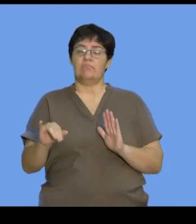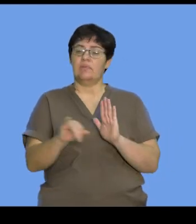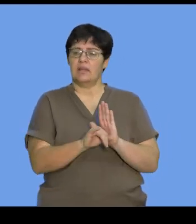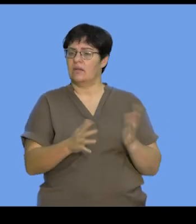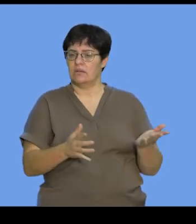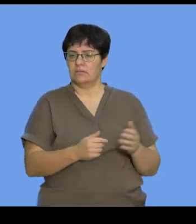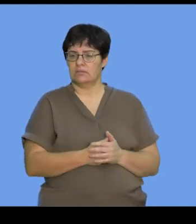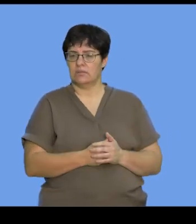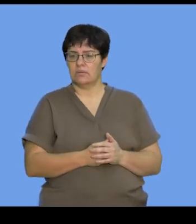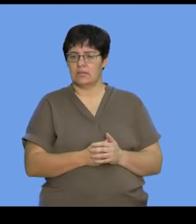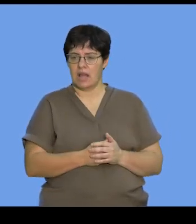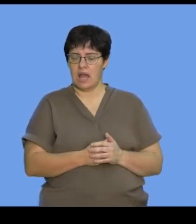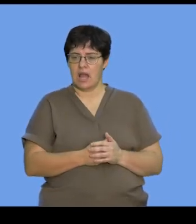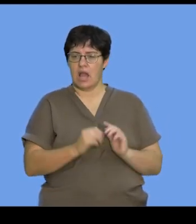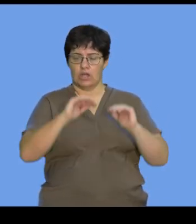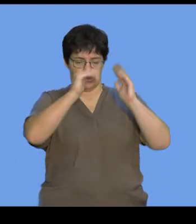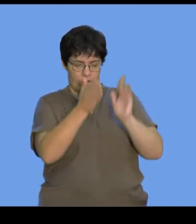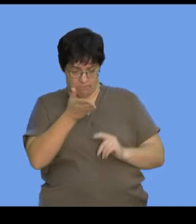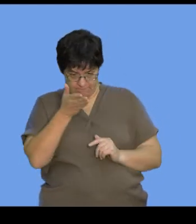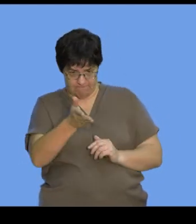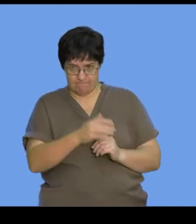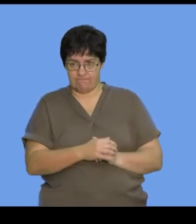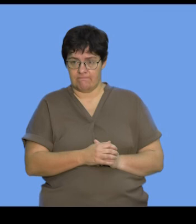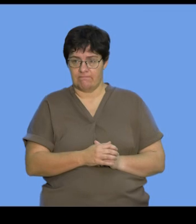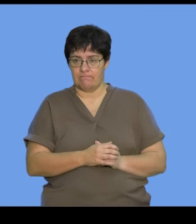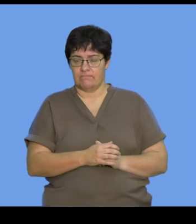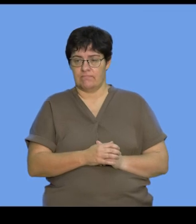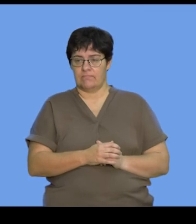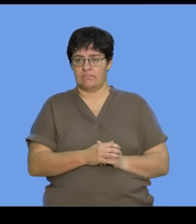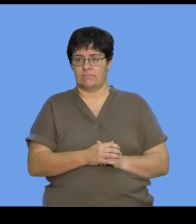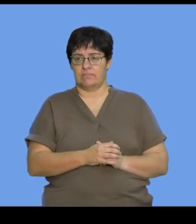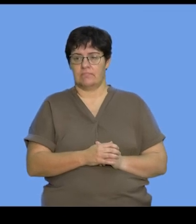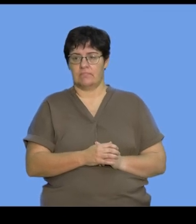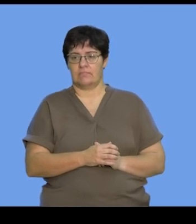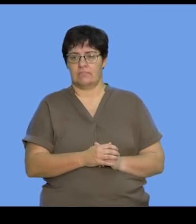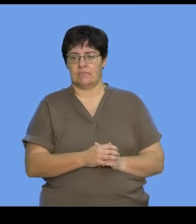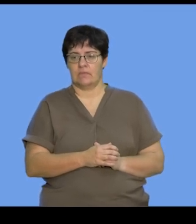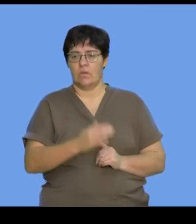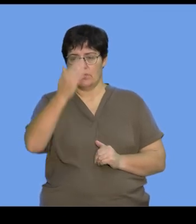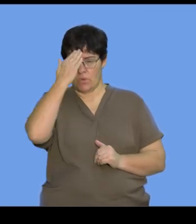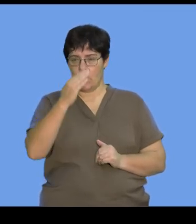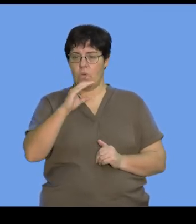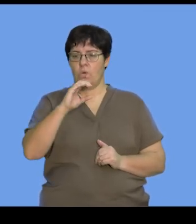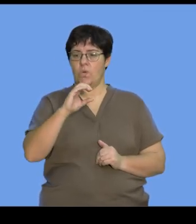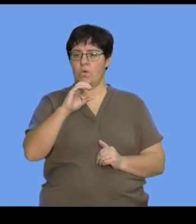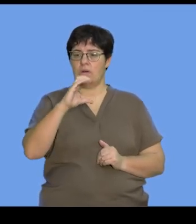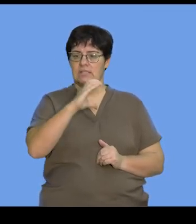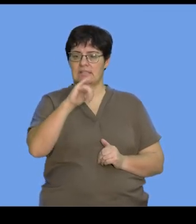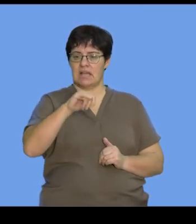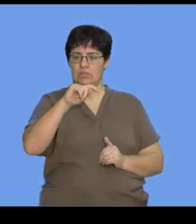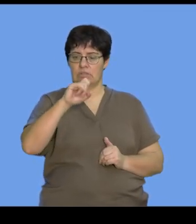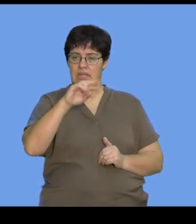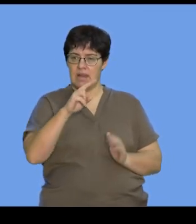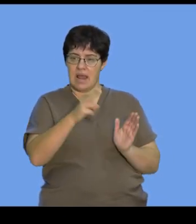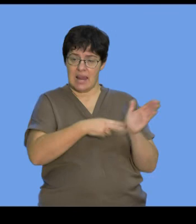with this specific shape here, which I'm pointing to now. We know that cytosine has been labeled. And